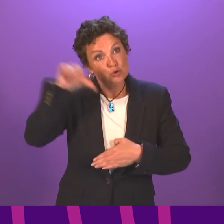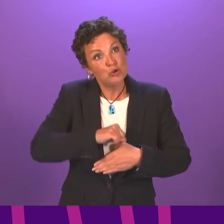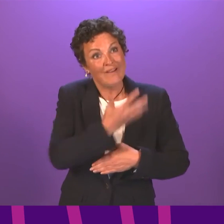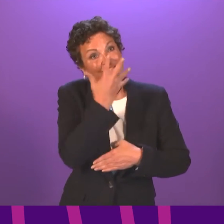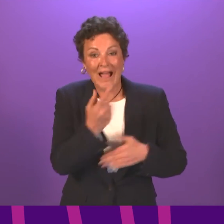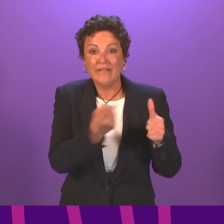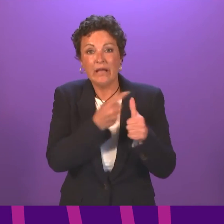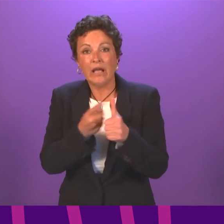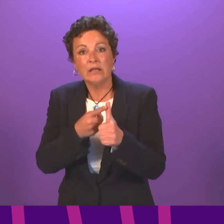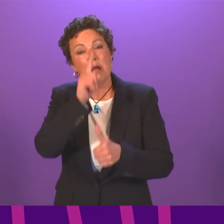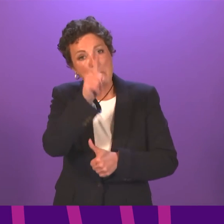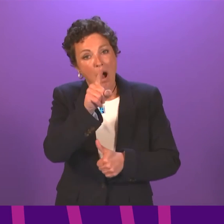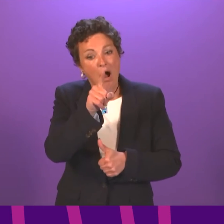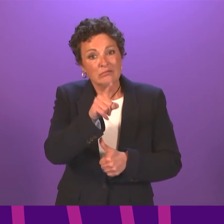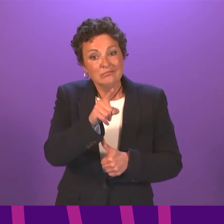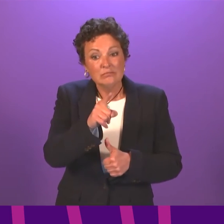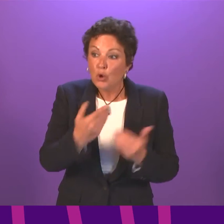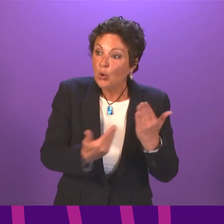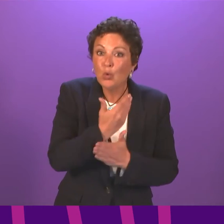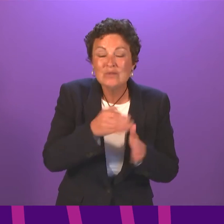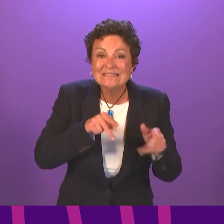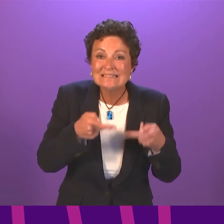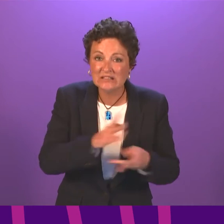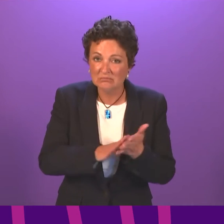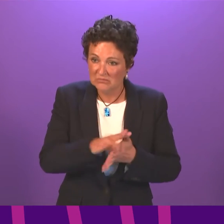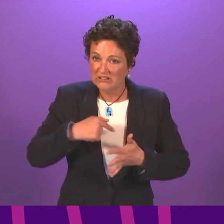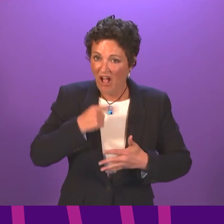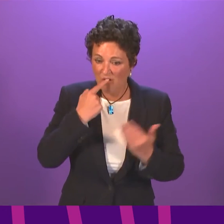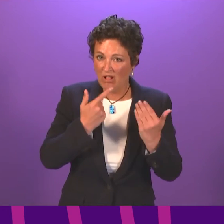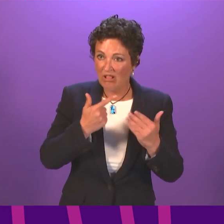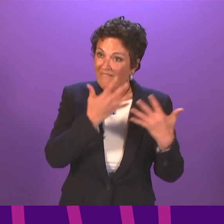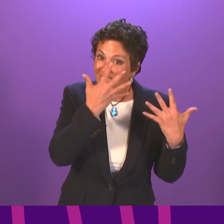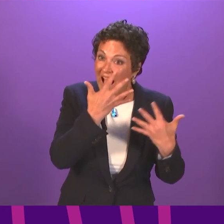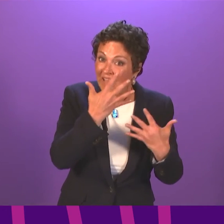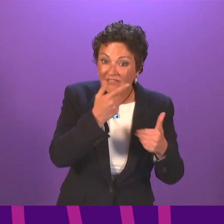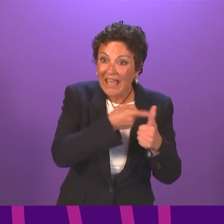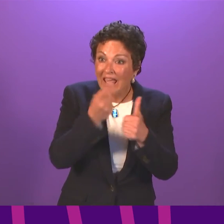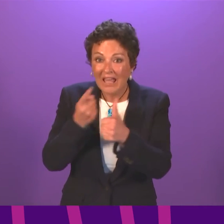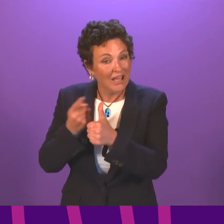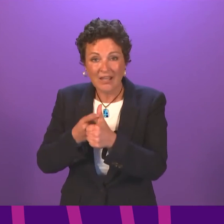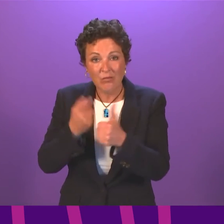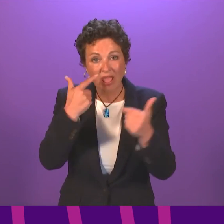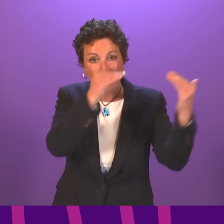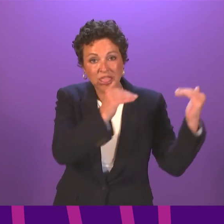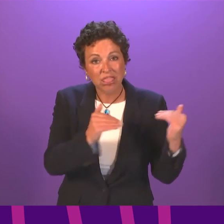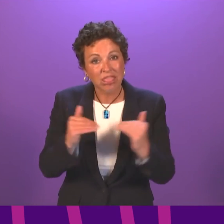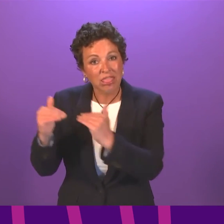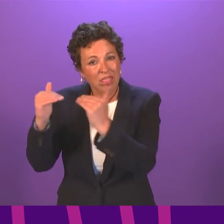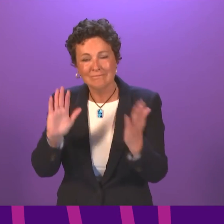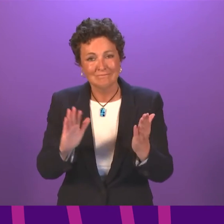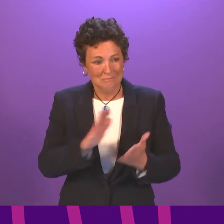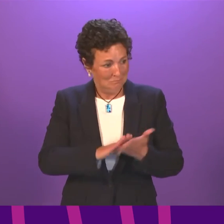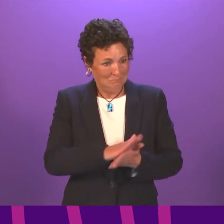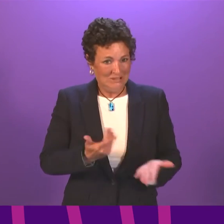night I met with members of the Scottish Youth Parliament who spoke about how unfair this system is. They feel their voices have been ignored and